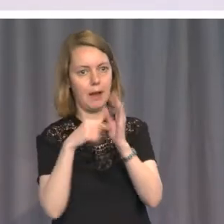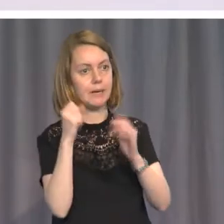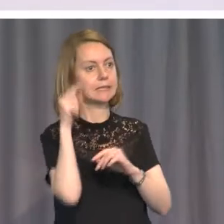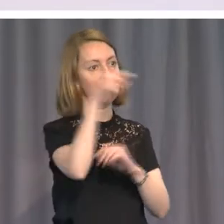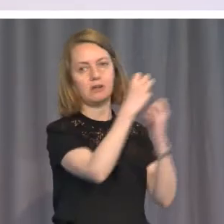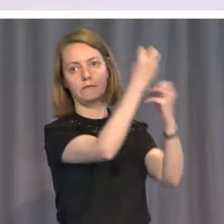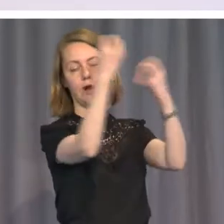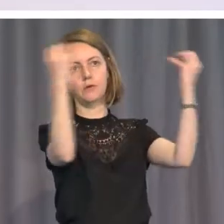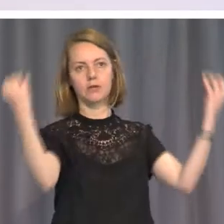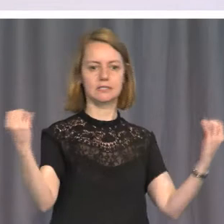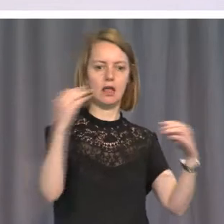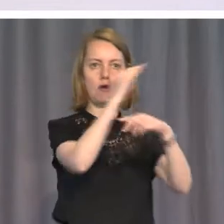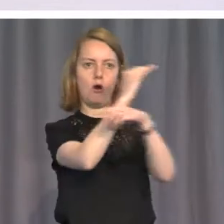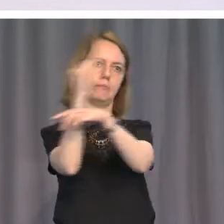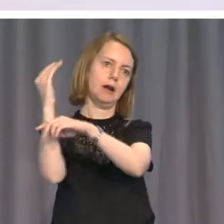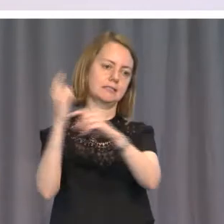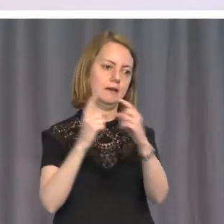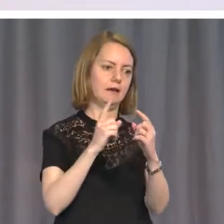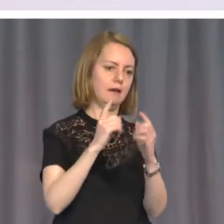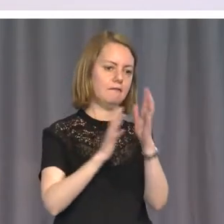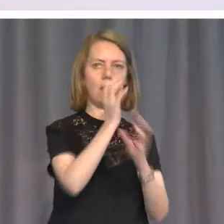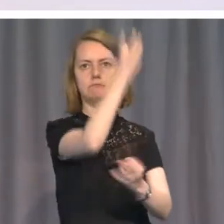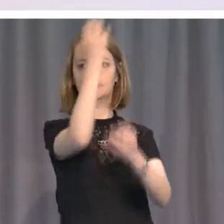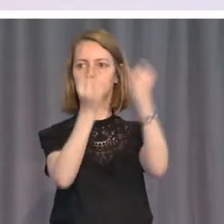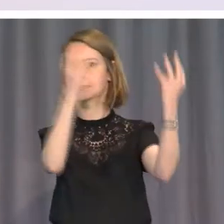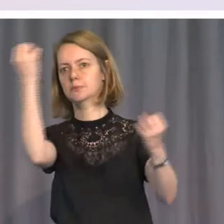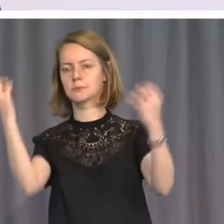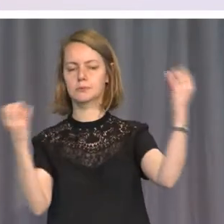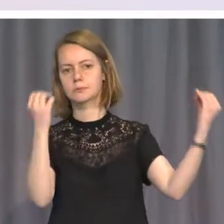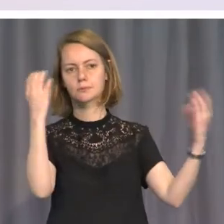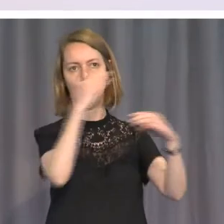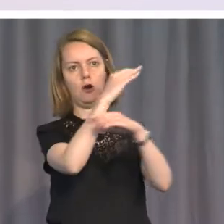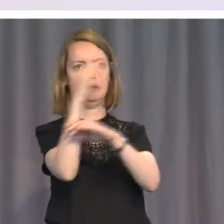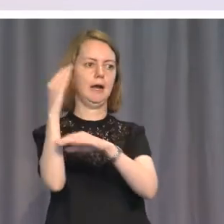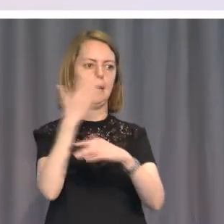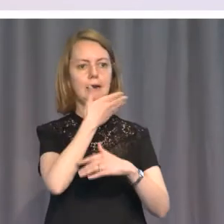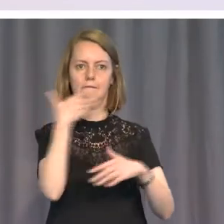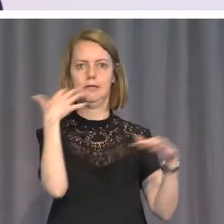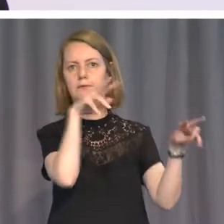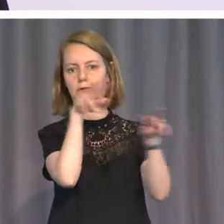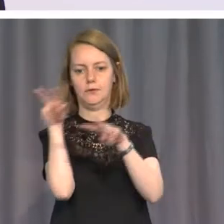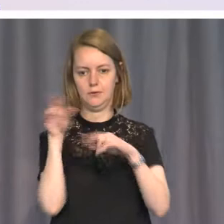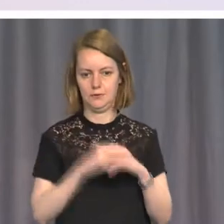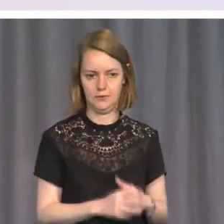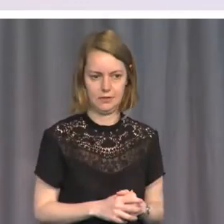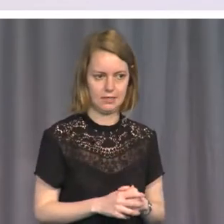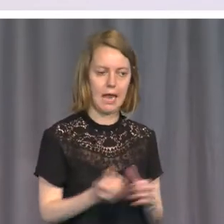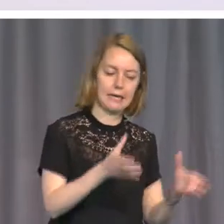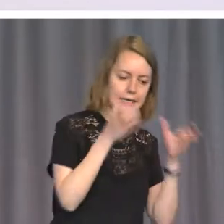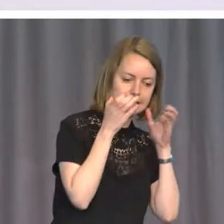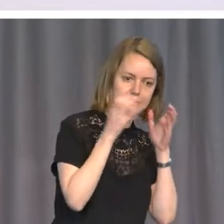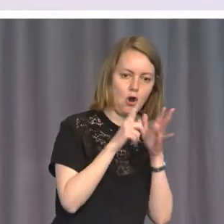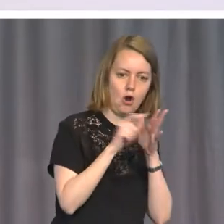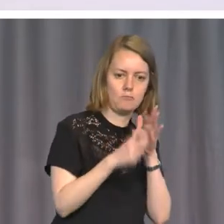you can now come and watch fireworks against the silhouette of the opera house, and get opera